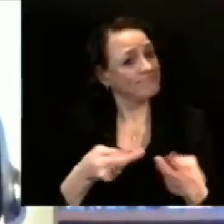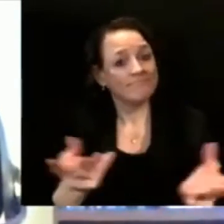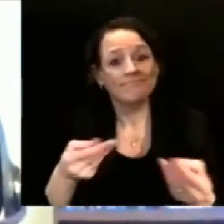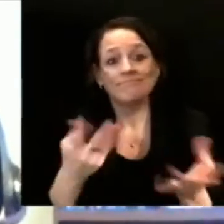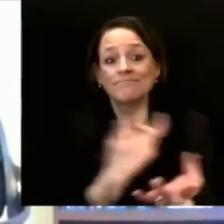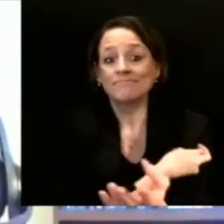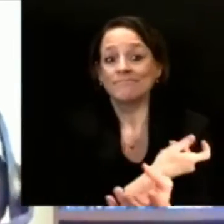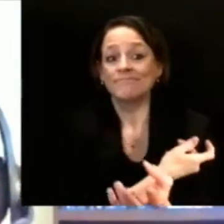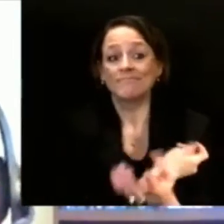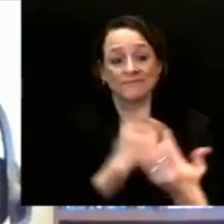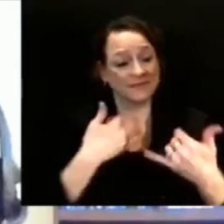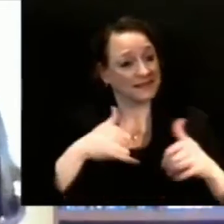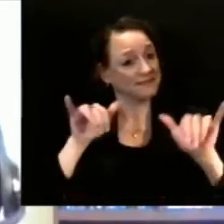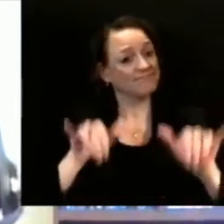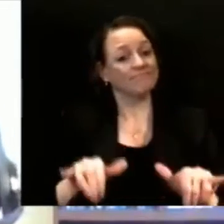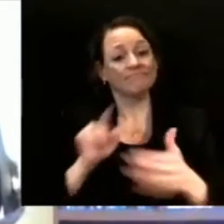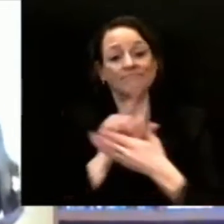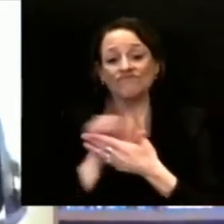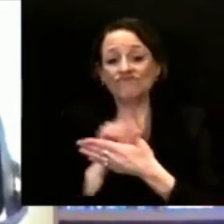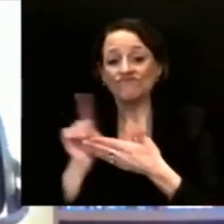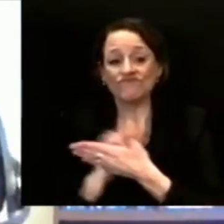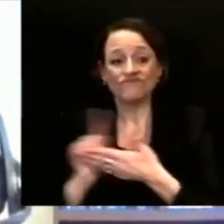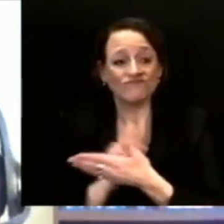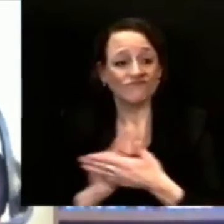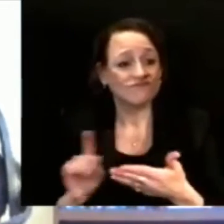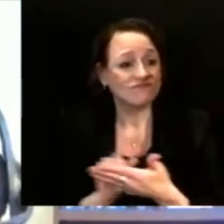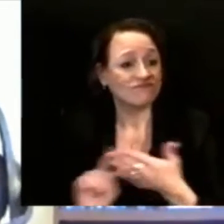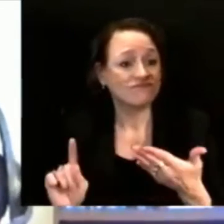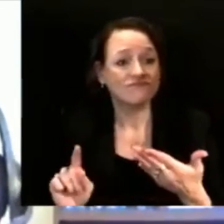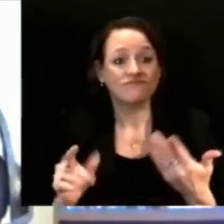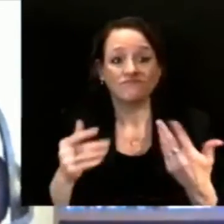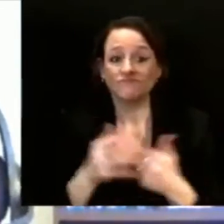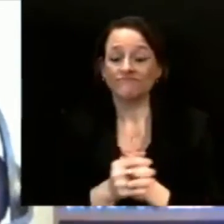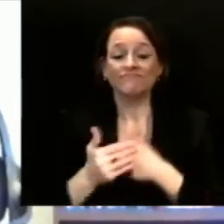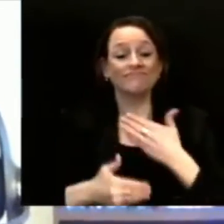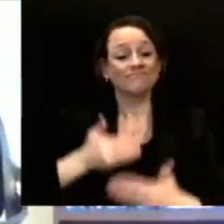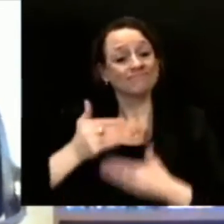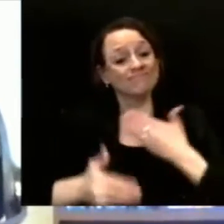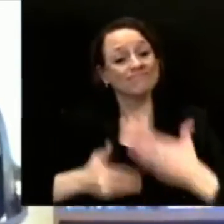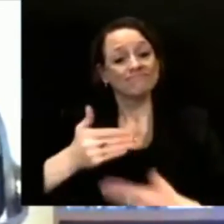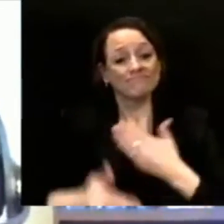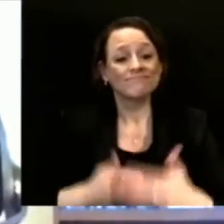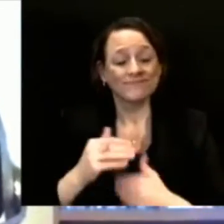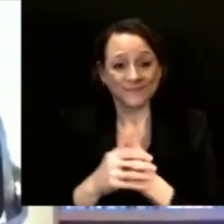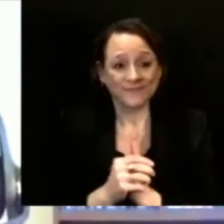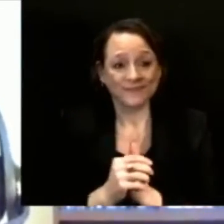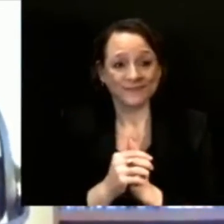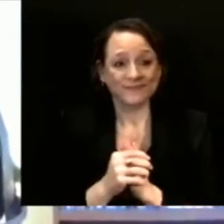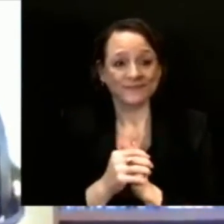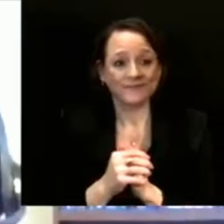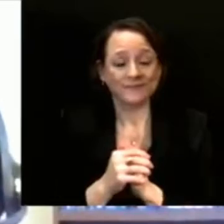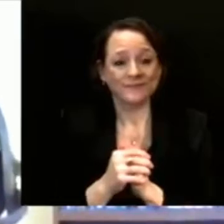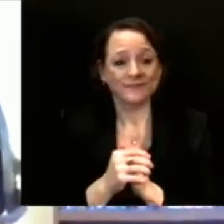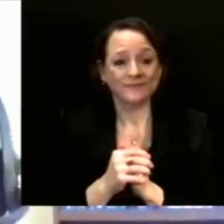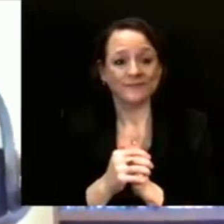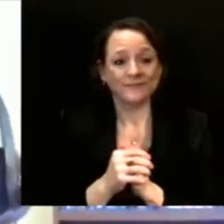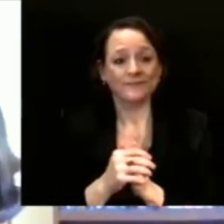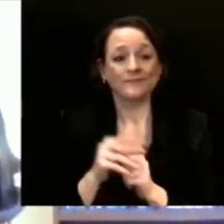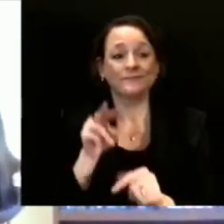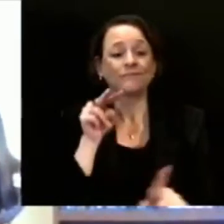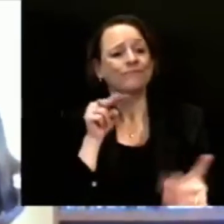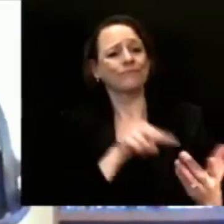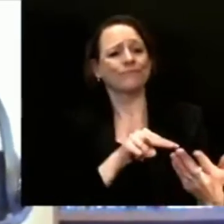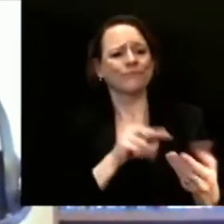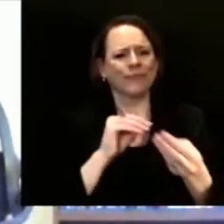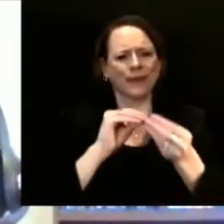we are moving forward. I think the thing about when you look at something with rankings, if you get at the back